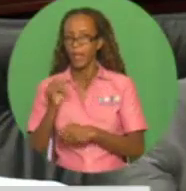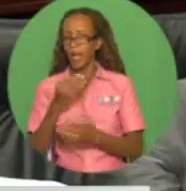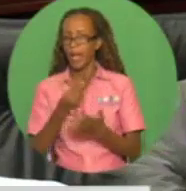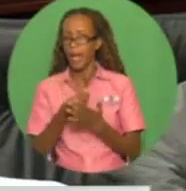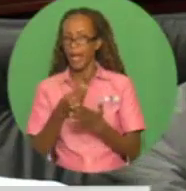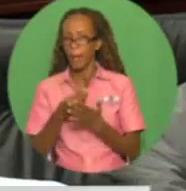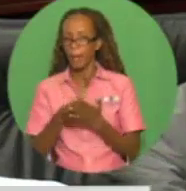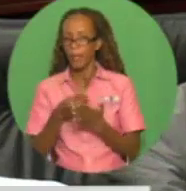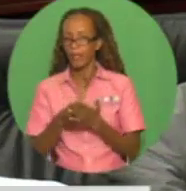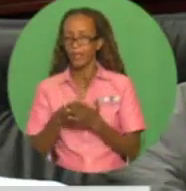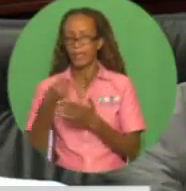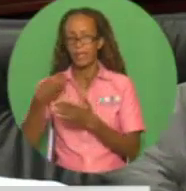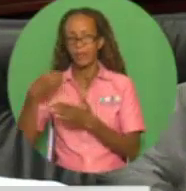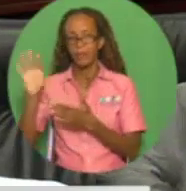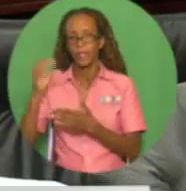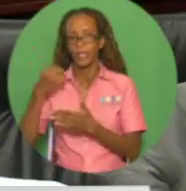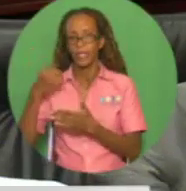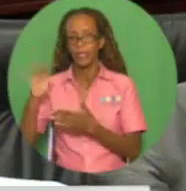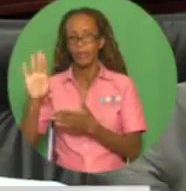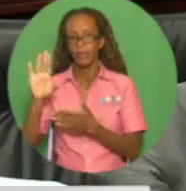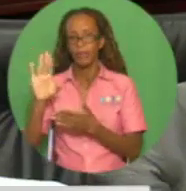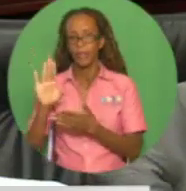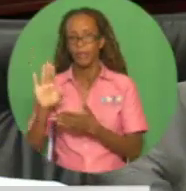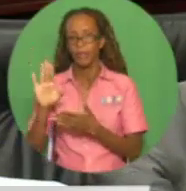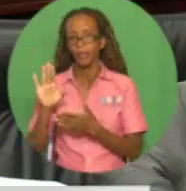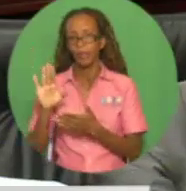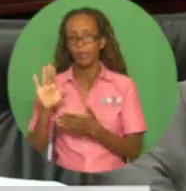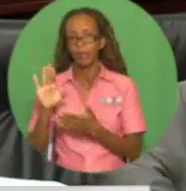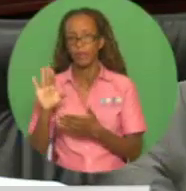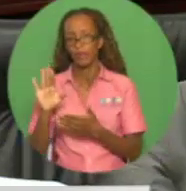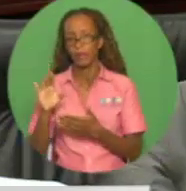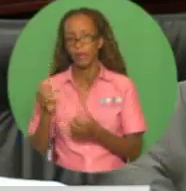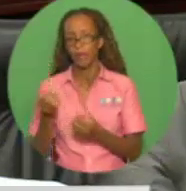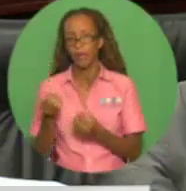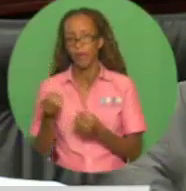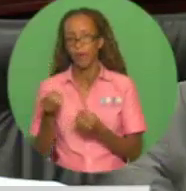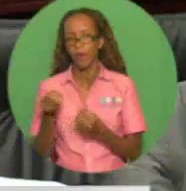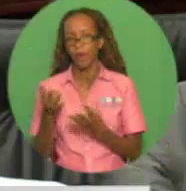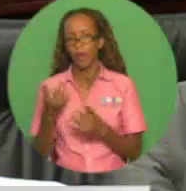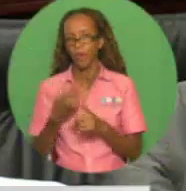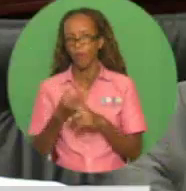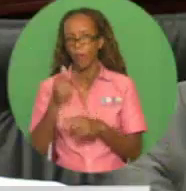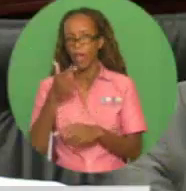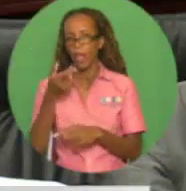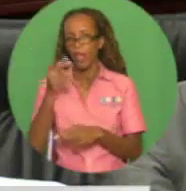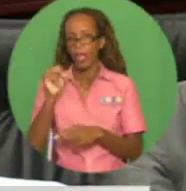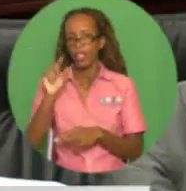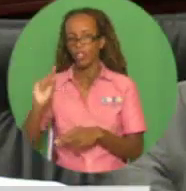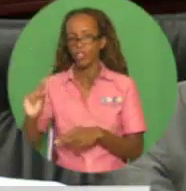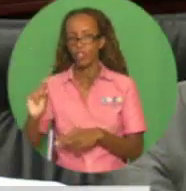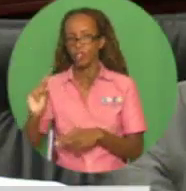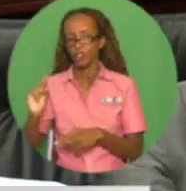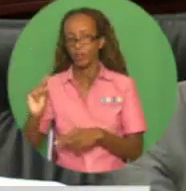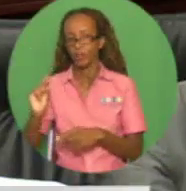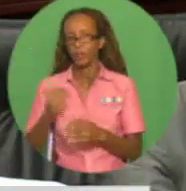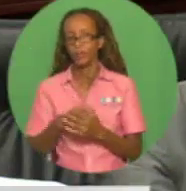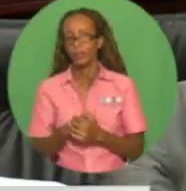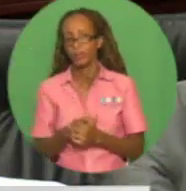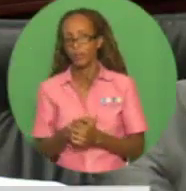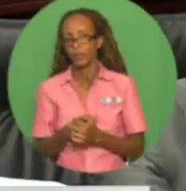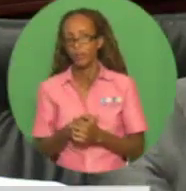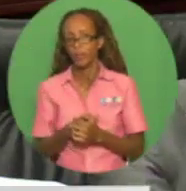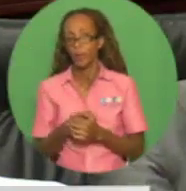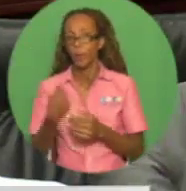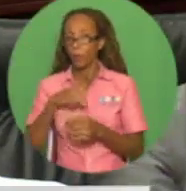stemming from the commercial and contractual structure of the LNG trains. In order to ensure that the